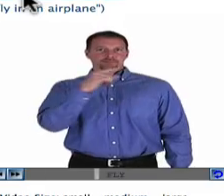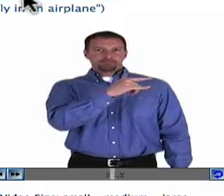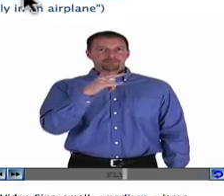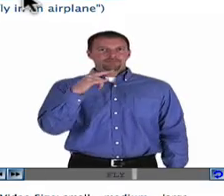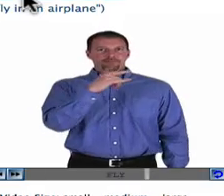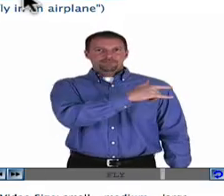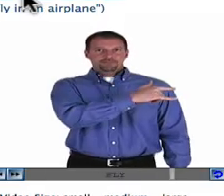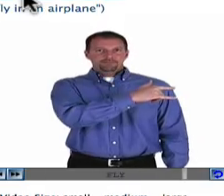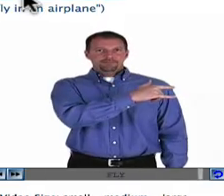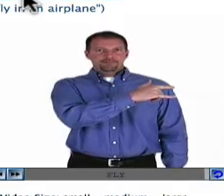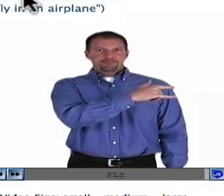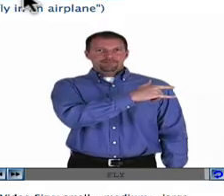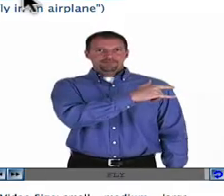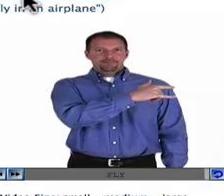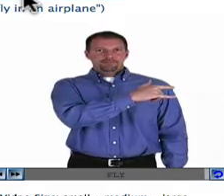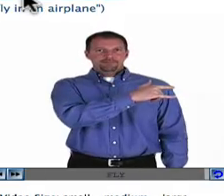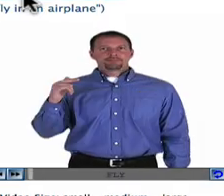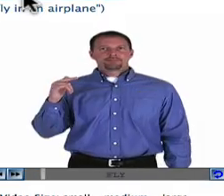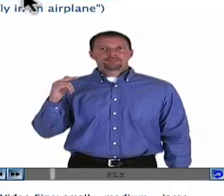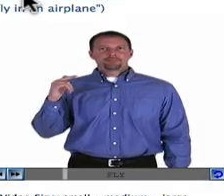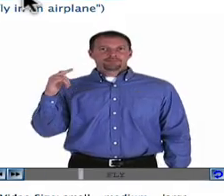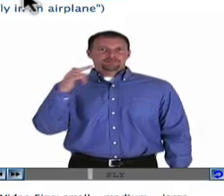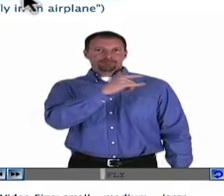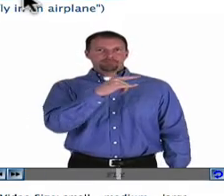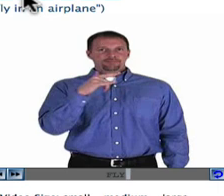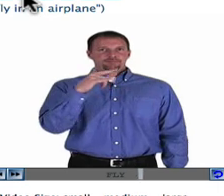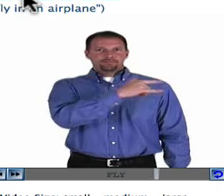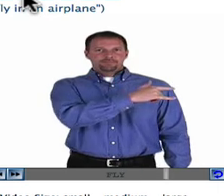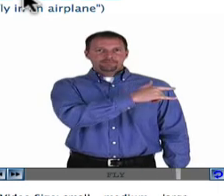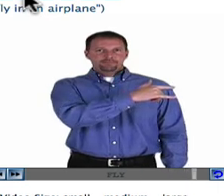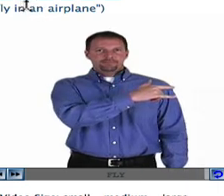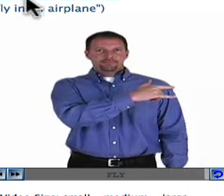and I can see the second variation.